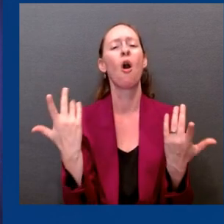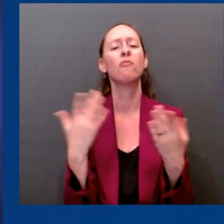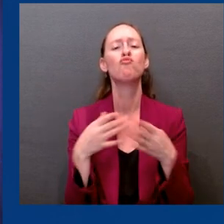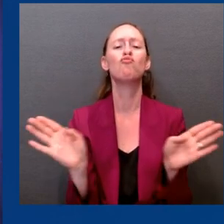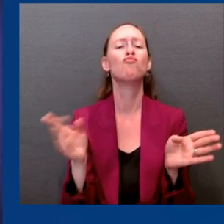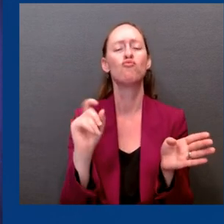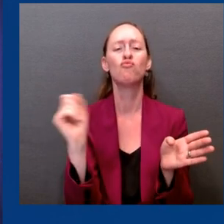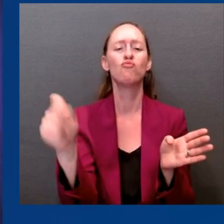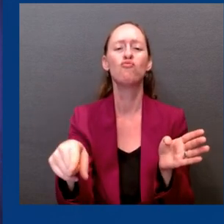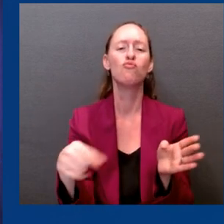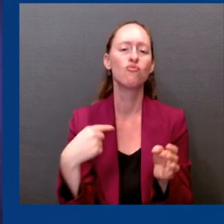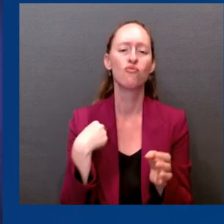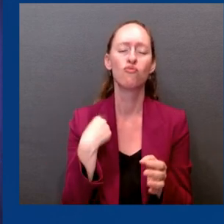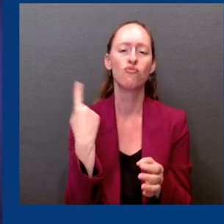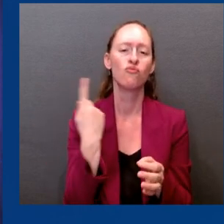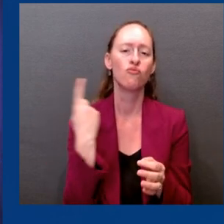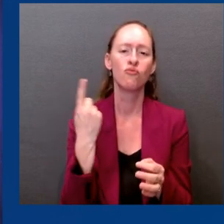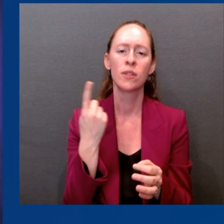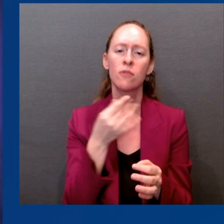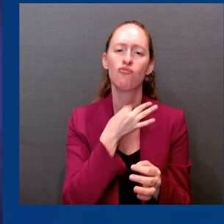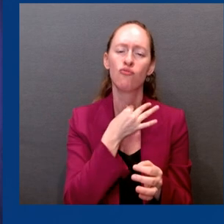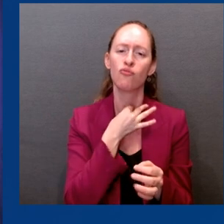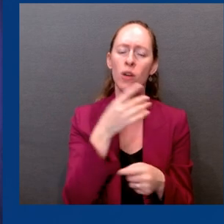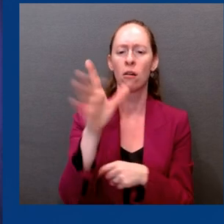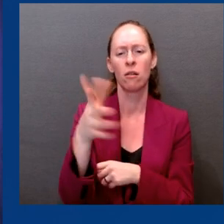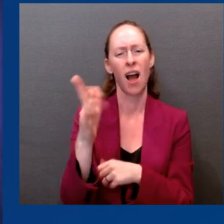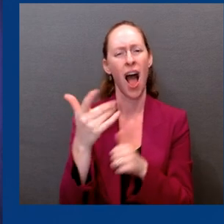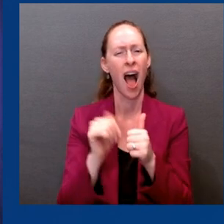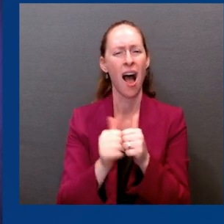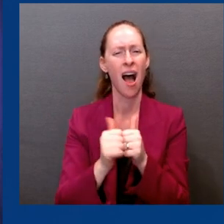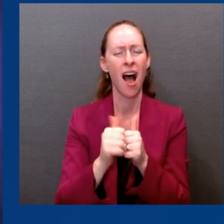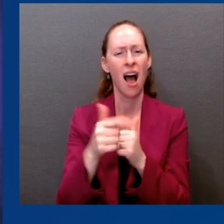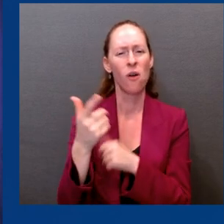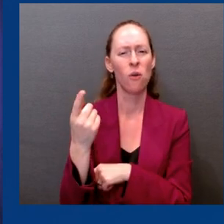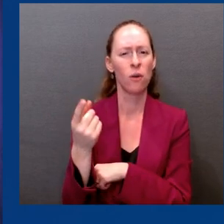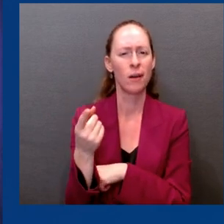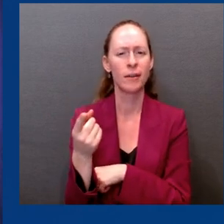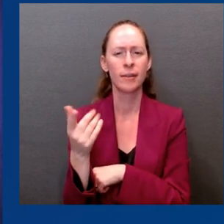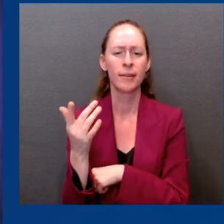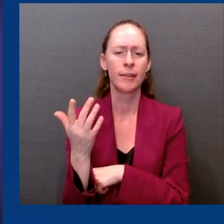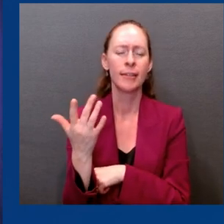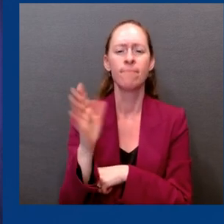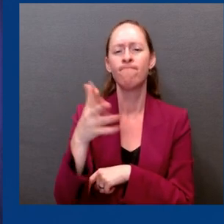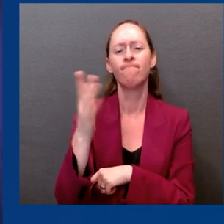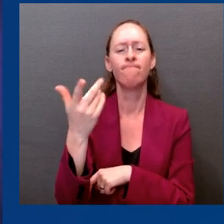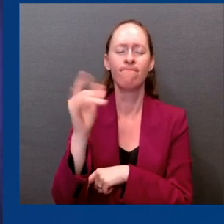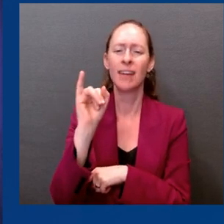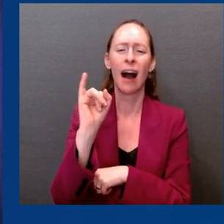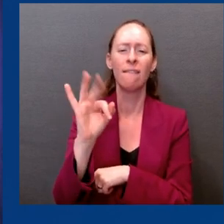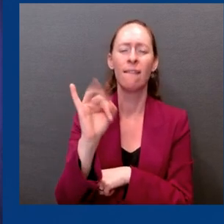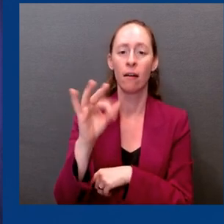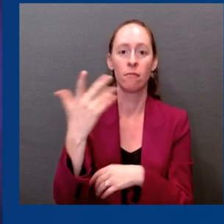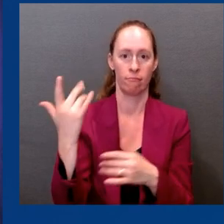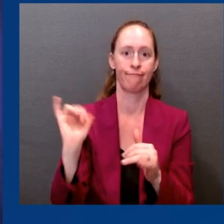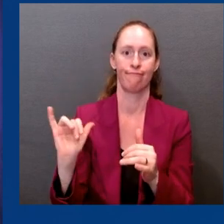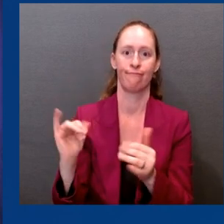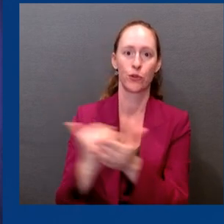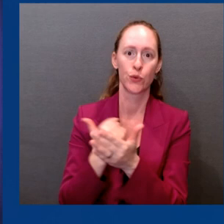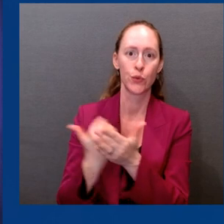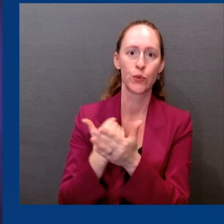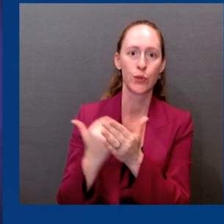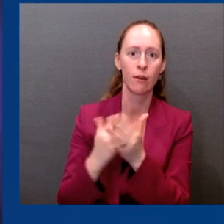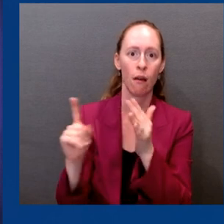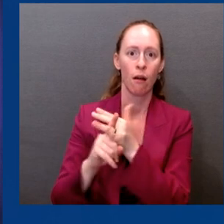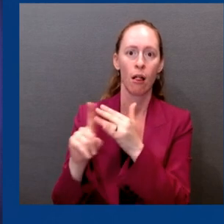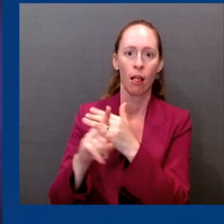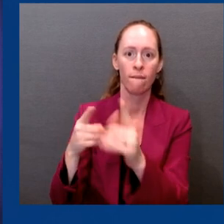variants or sub-variants of the vaccine, because unlike the flu, we're probably not going to have the kind of